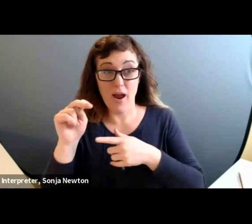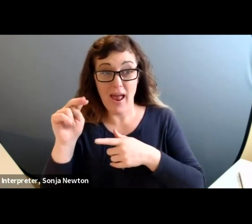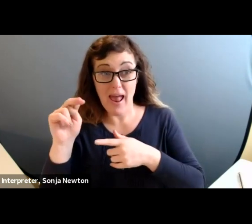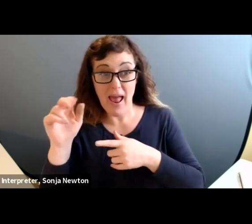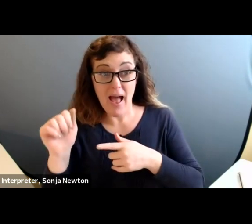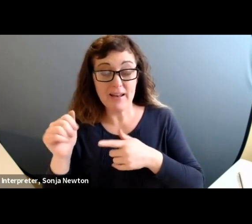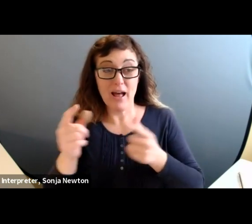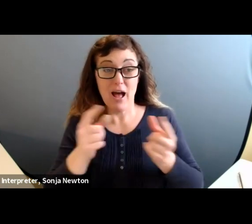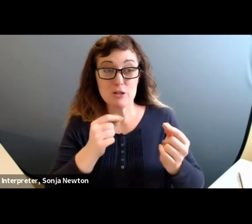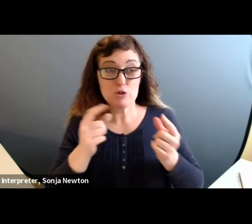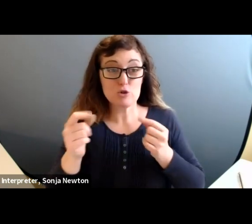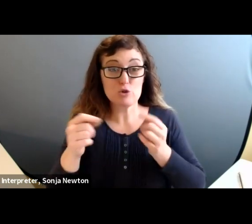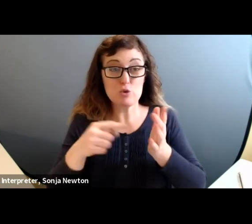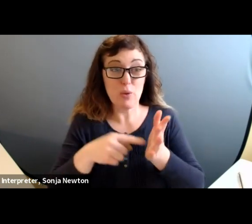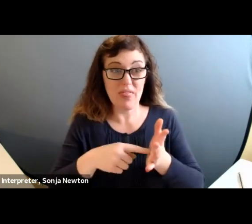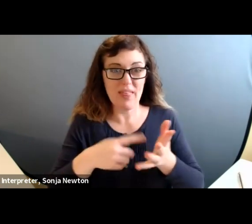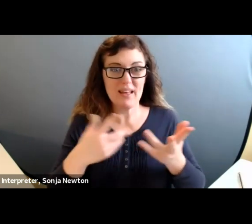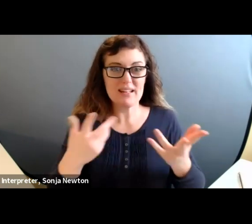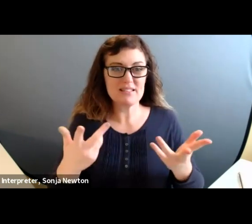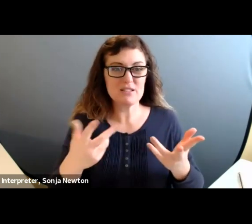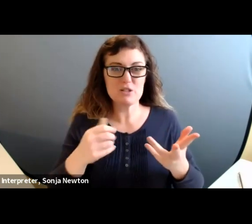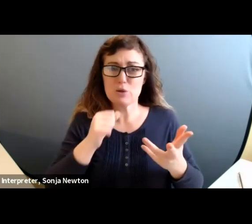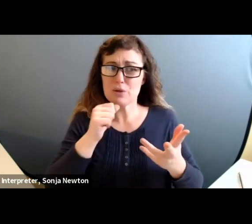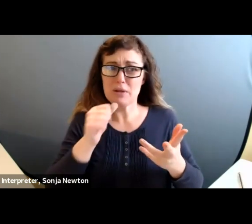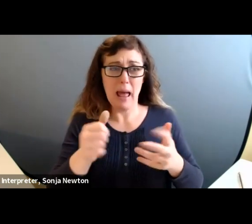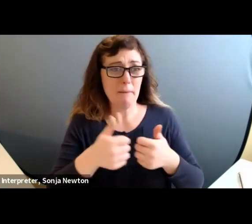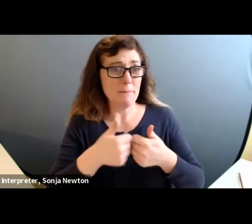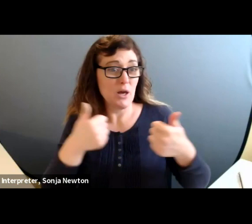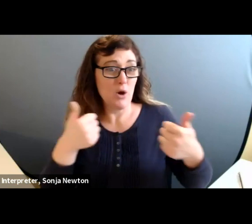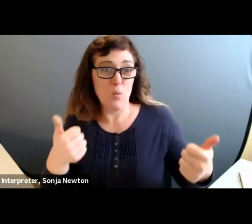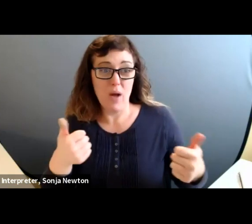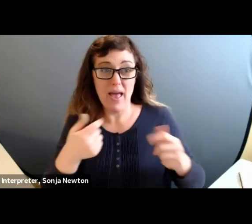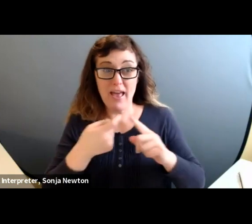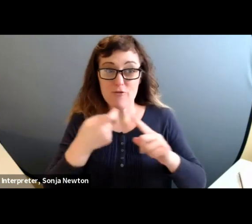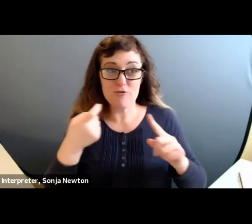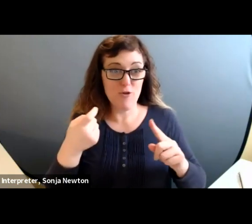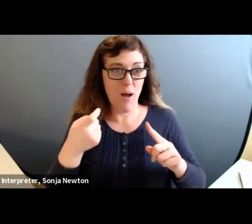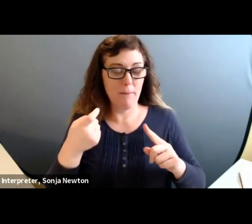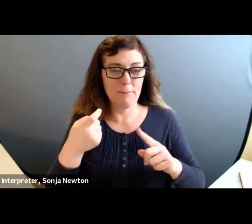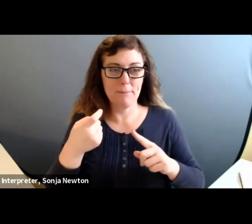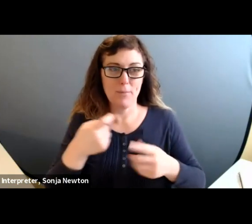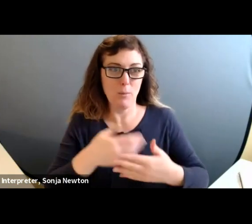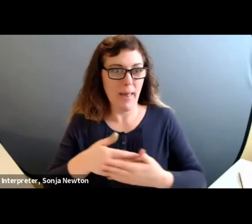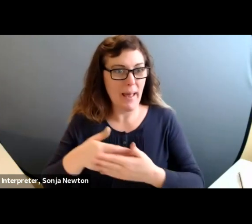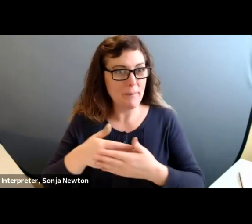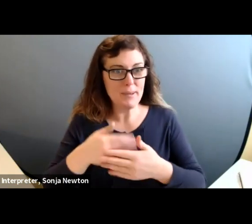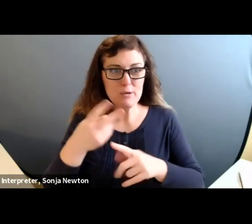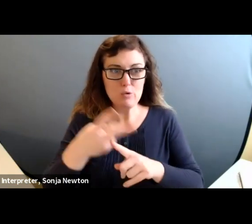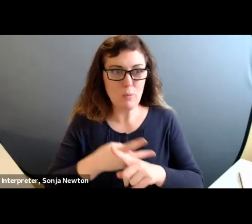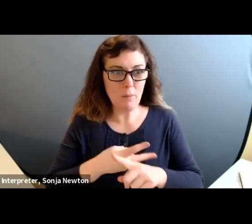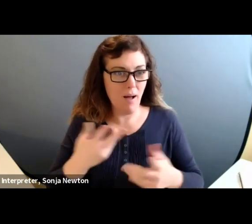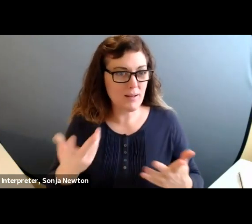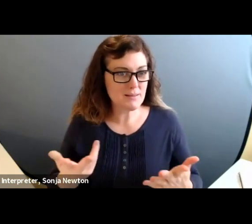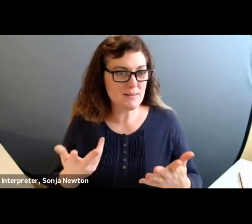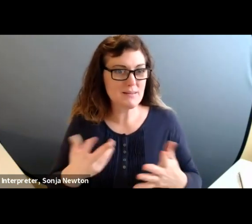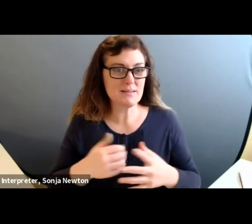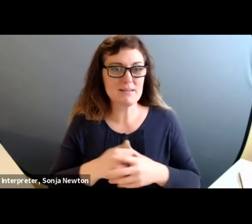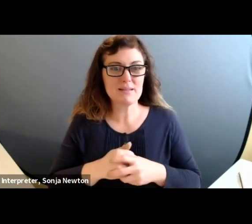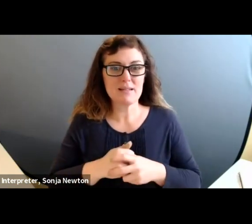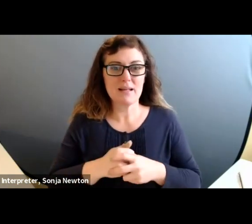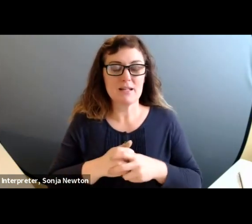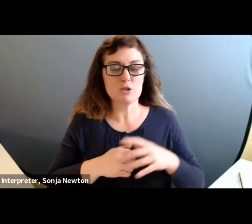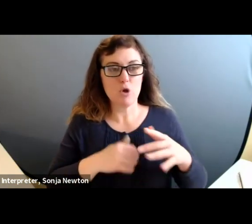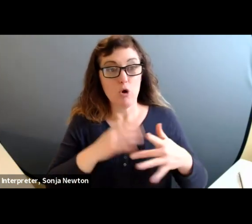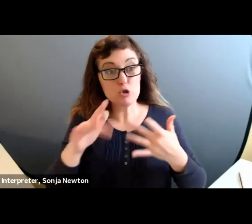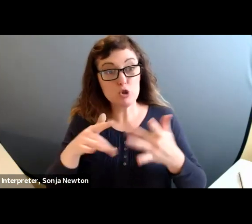way that isn't like asking her to be apart from her toddler for two months. So, to pay for her to be able to travel here with her